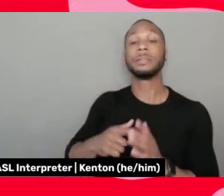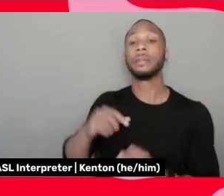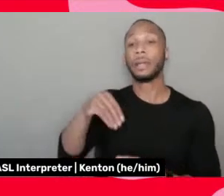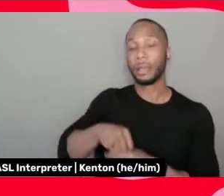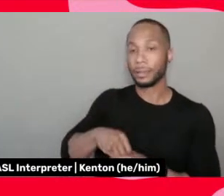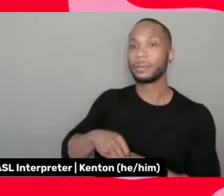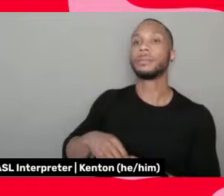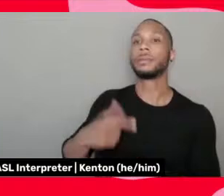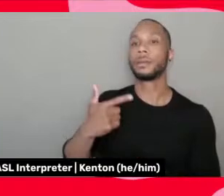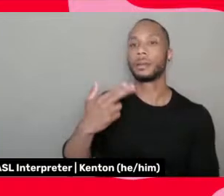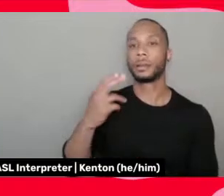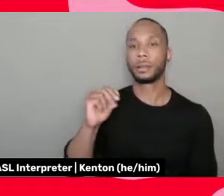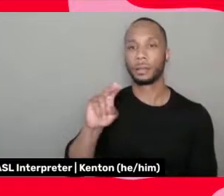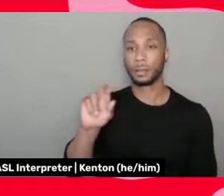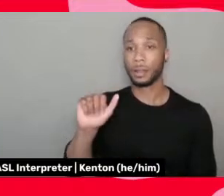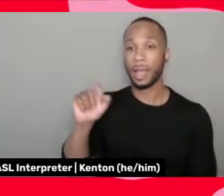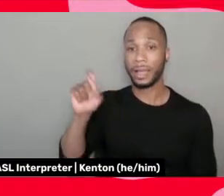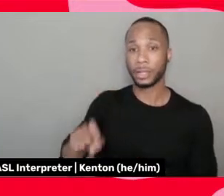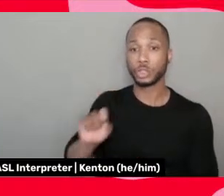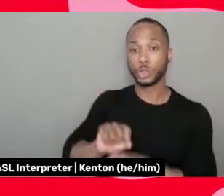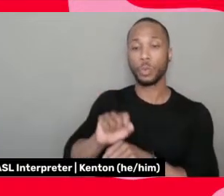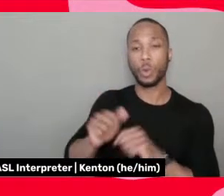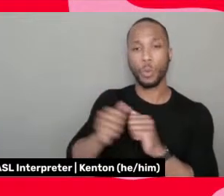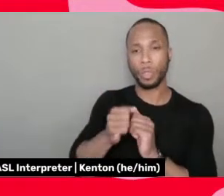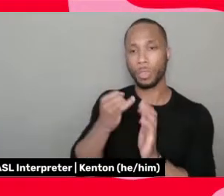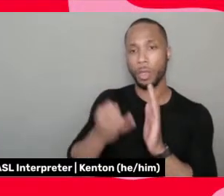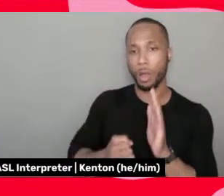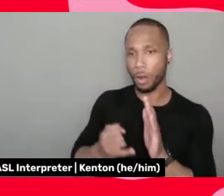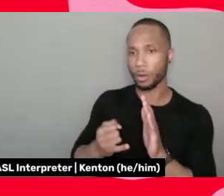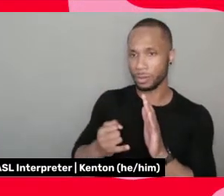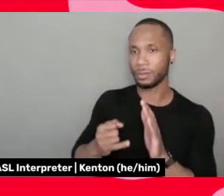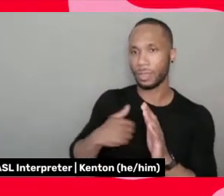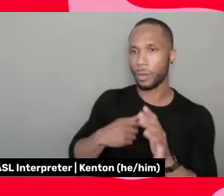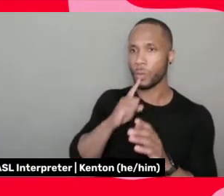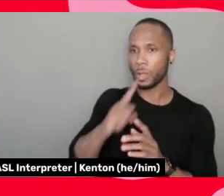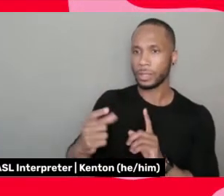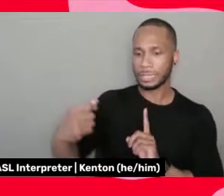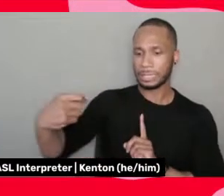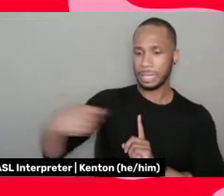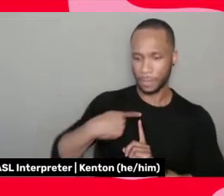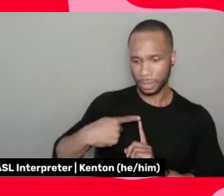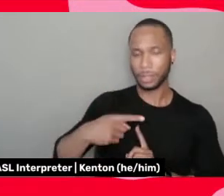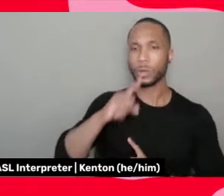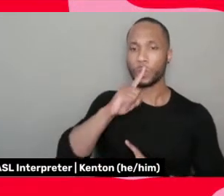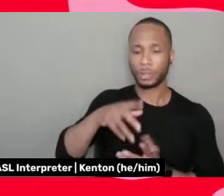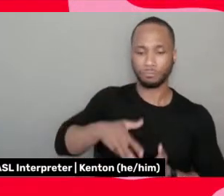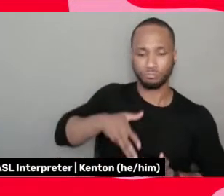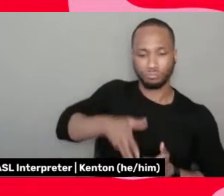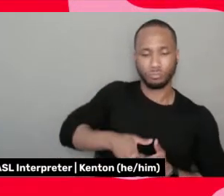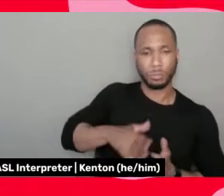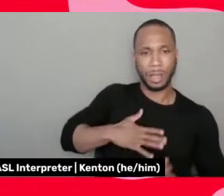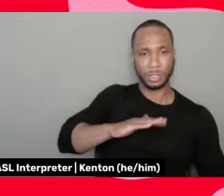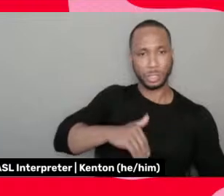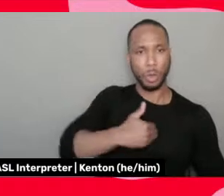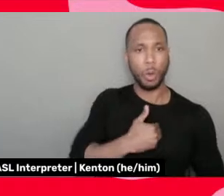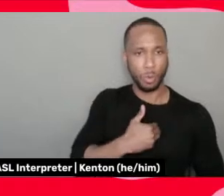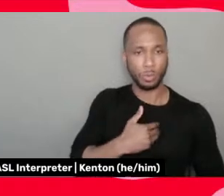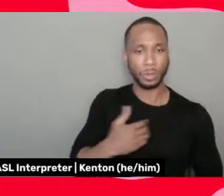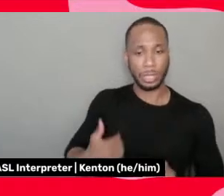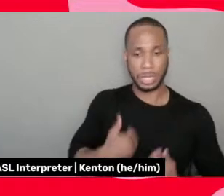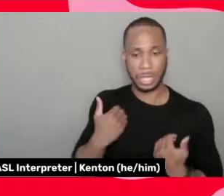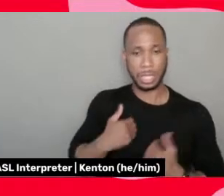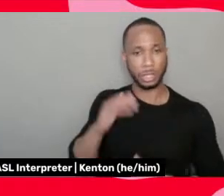work with the, the, the art form that stimulated, that was ingrained in my soul as a young child born in Africa,